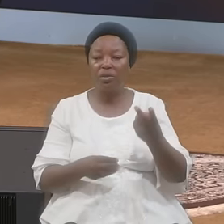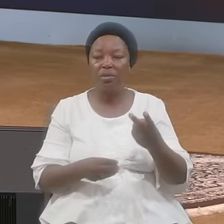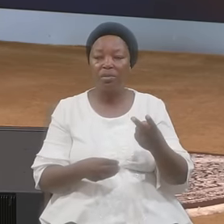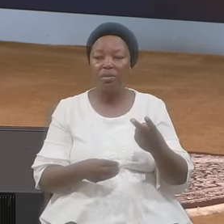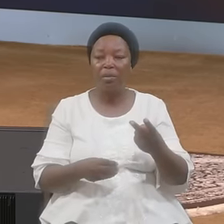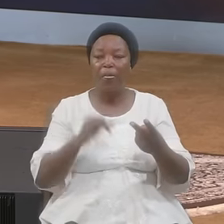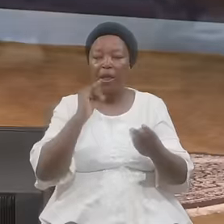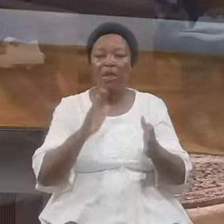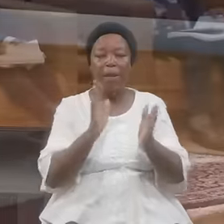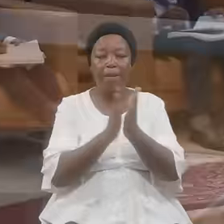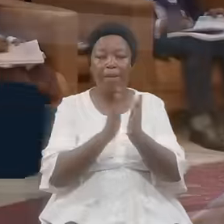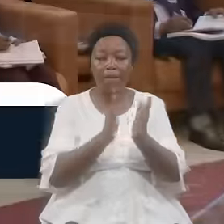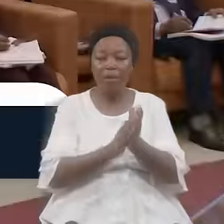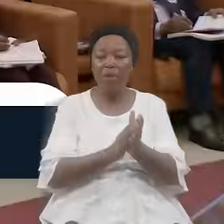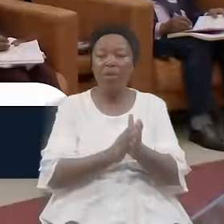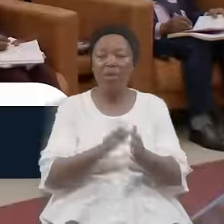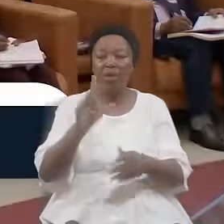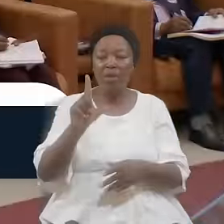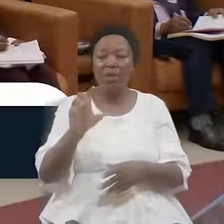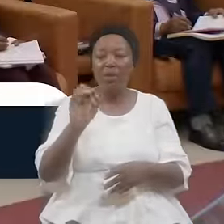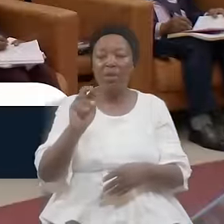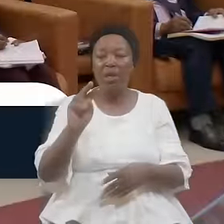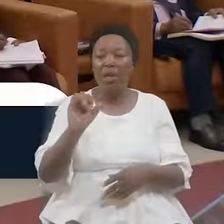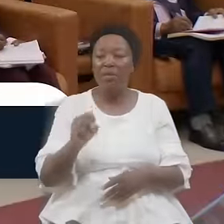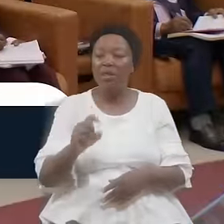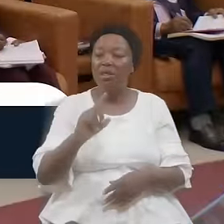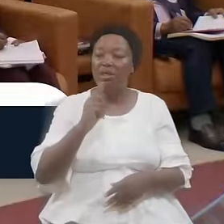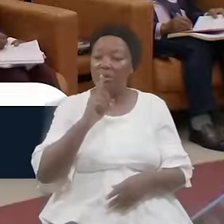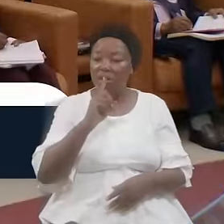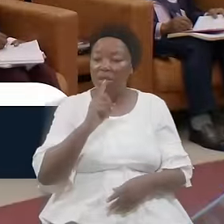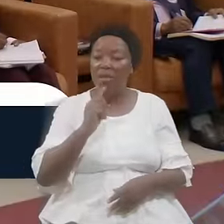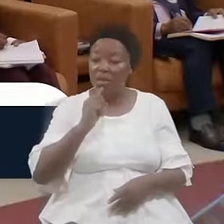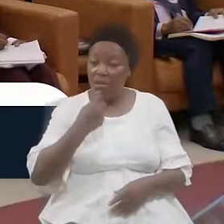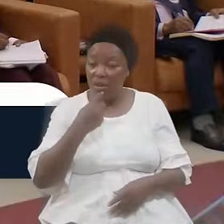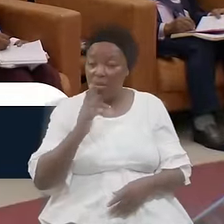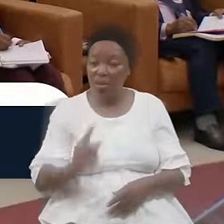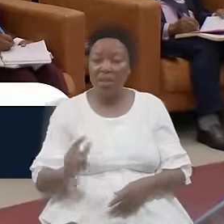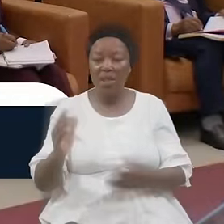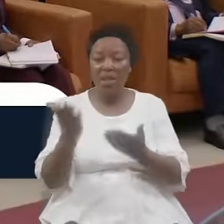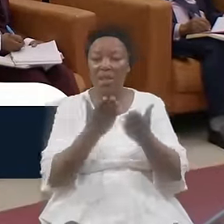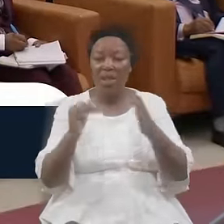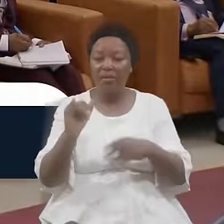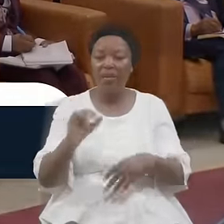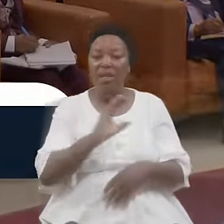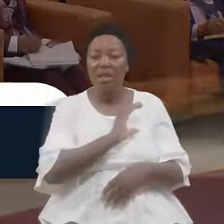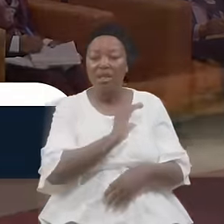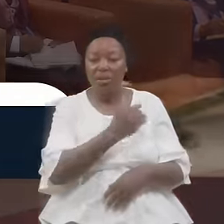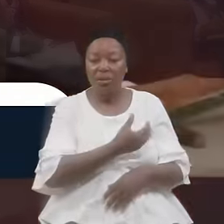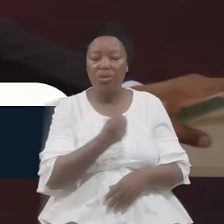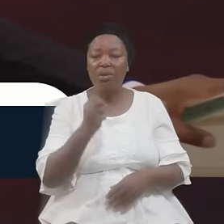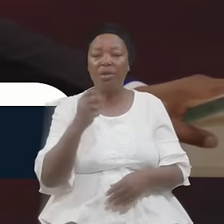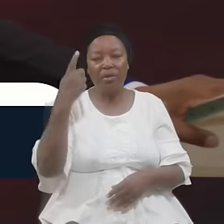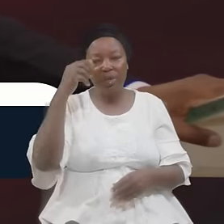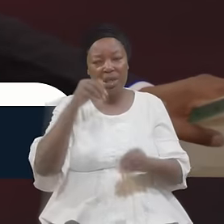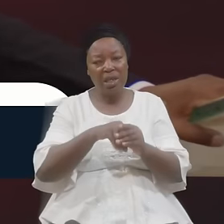Commendable Levite Zealous Serving Souls For